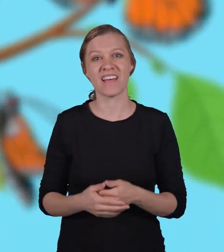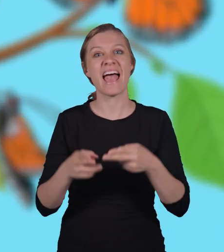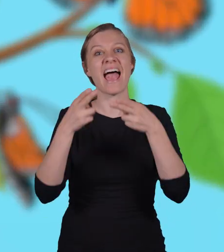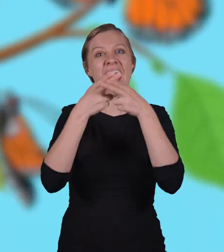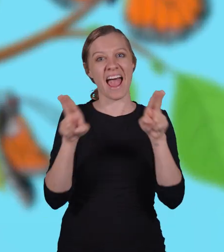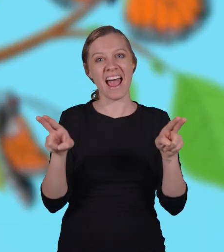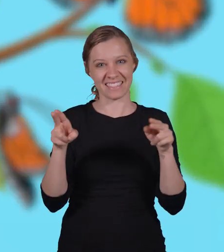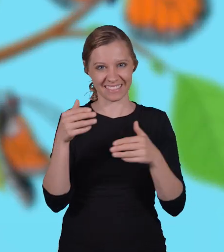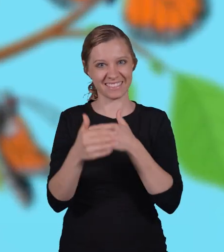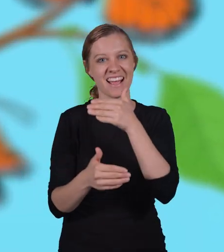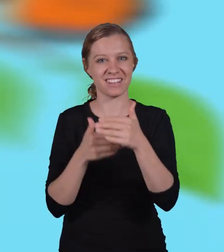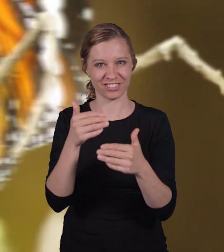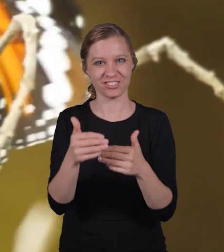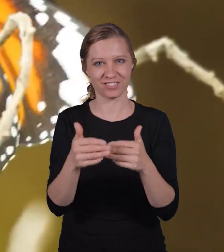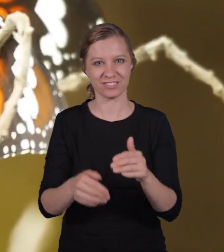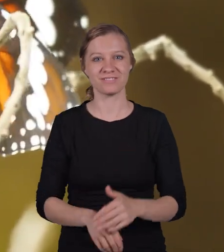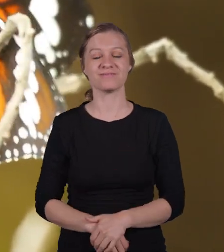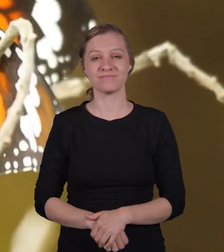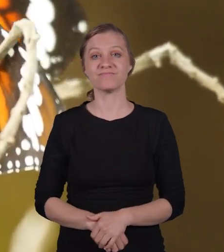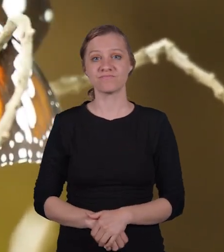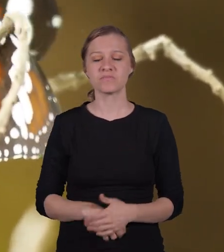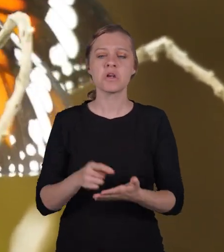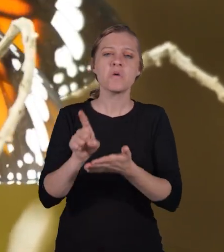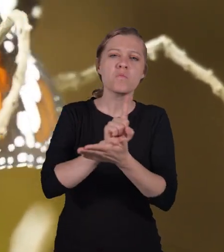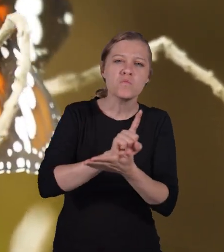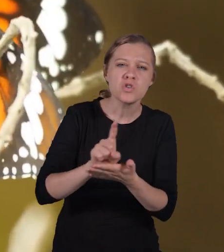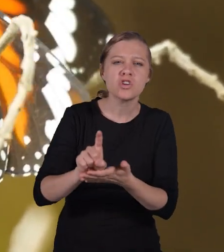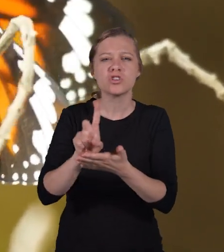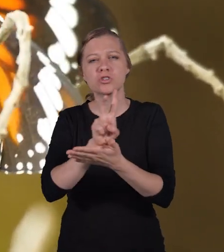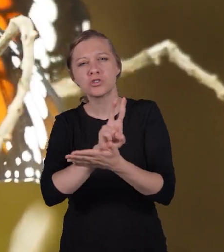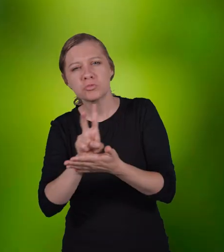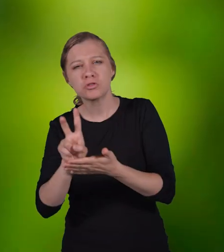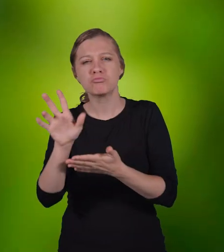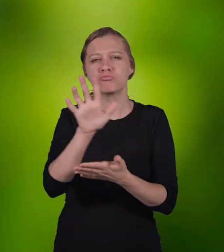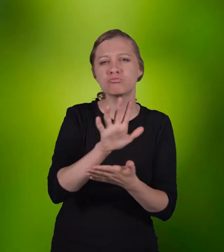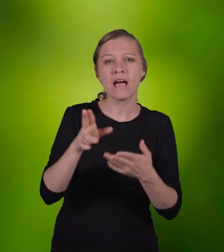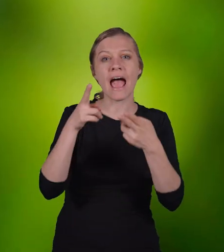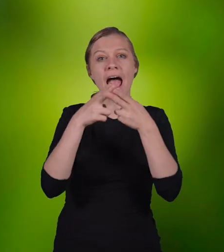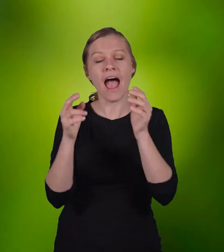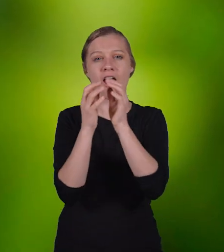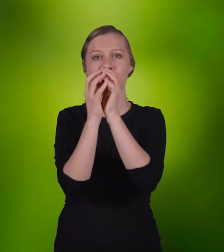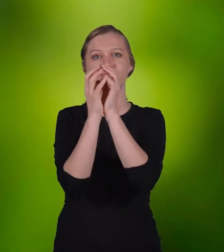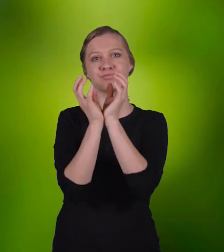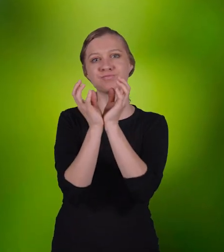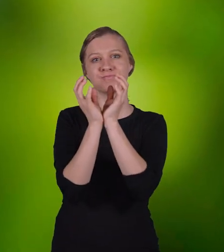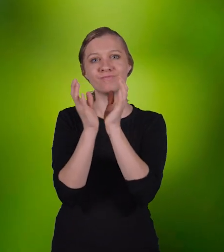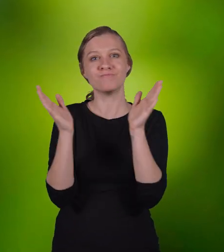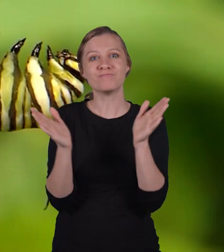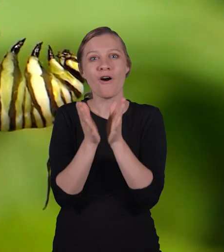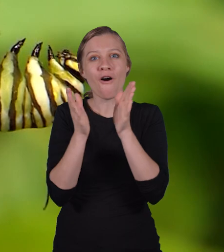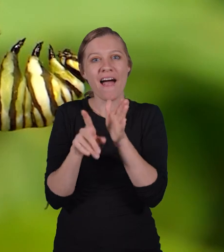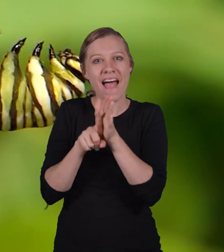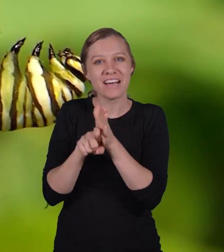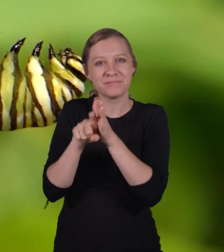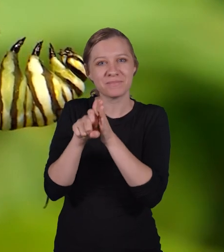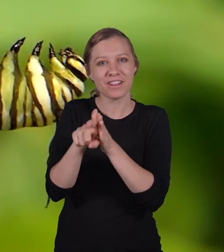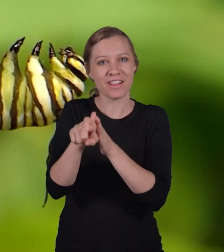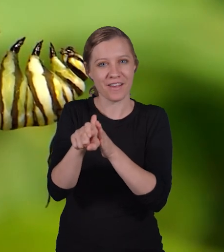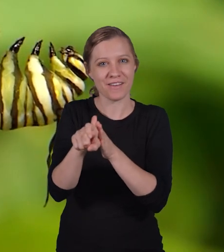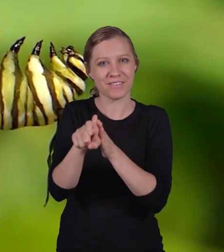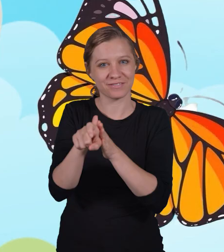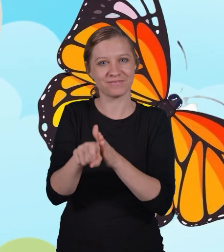The Egg Stage After about a week or two, the eggs hatch into tiny